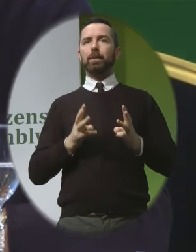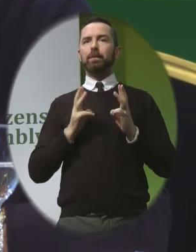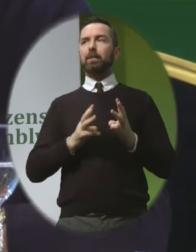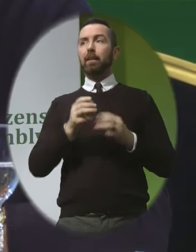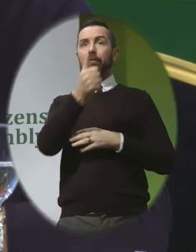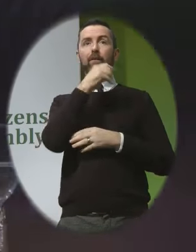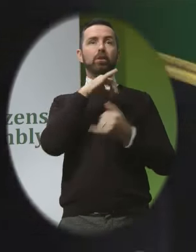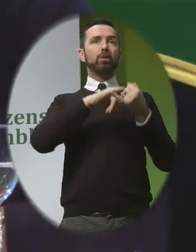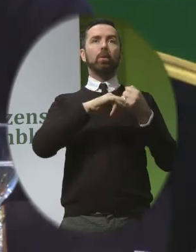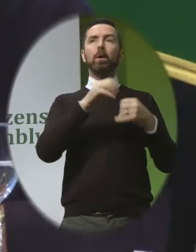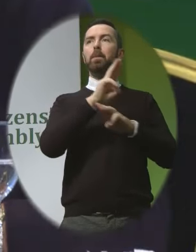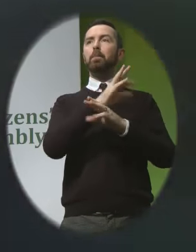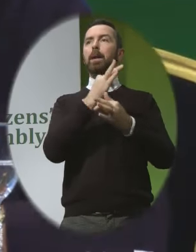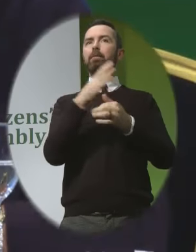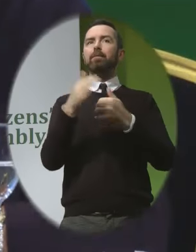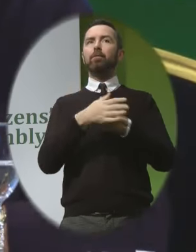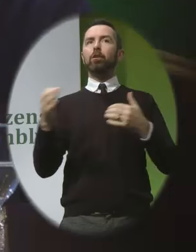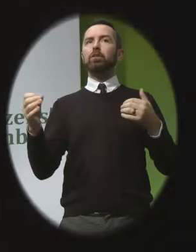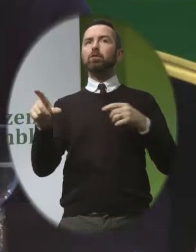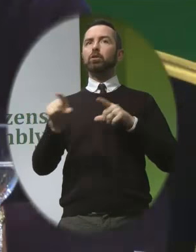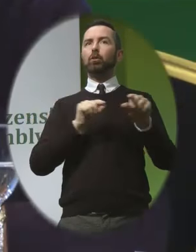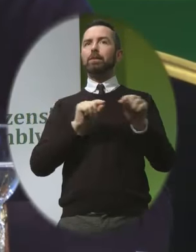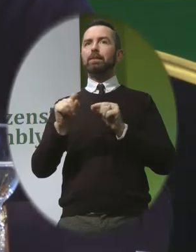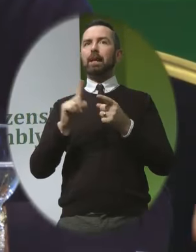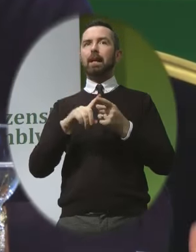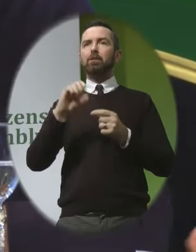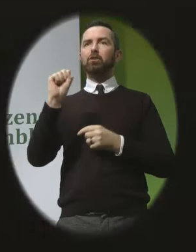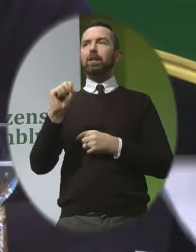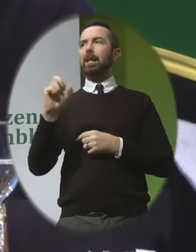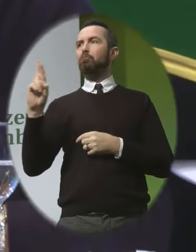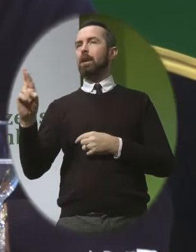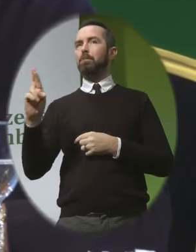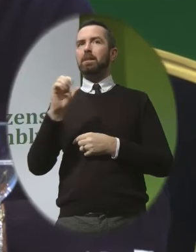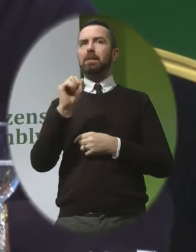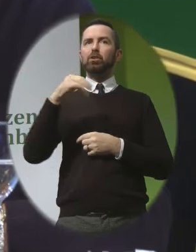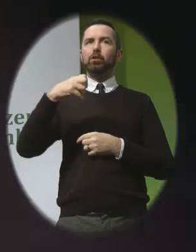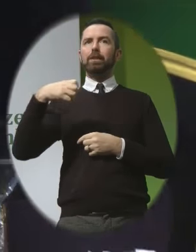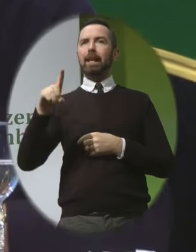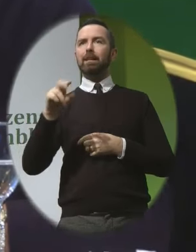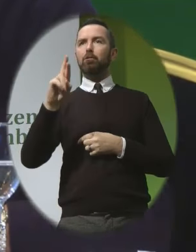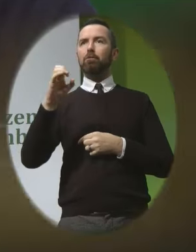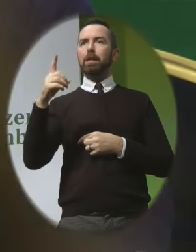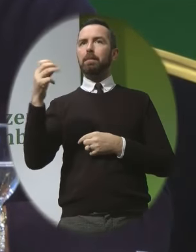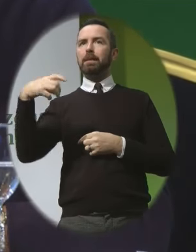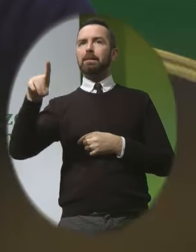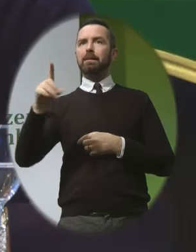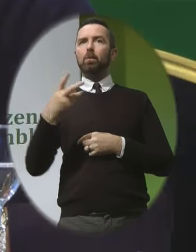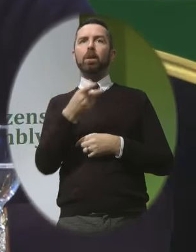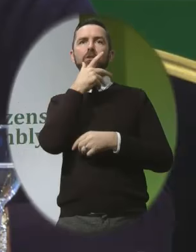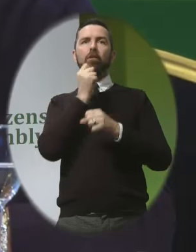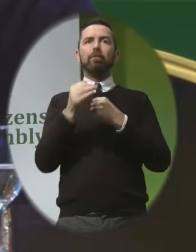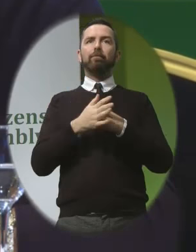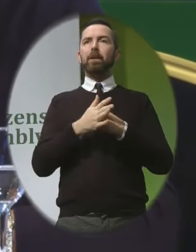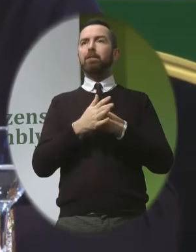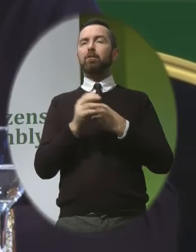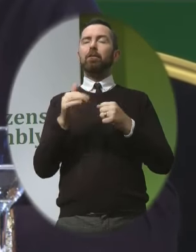Parents for Choice and Sinead Redmond will speak on behalf of Parents for Choice and we have a an additional